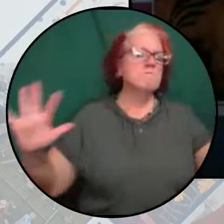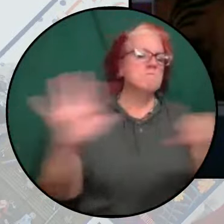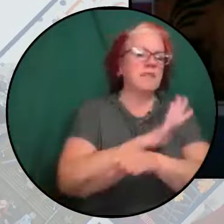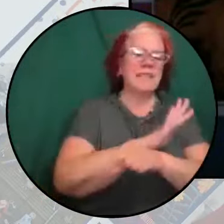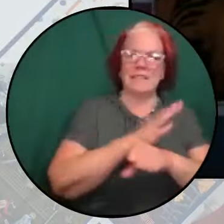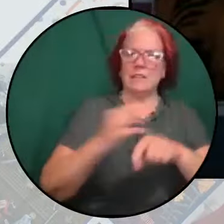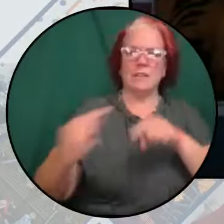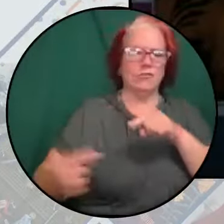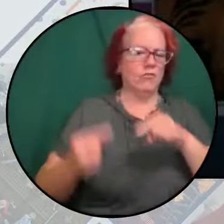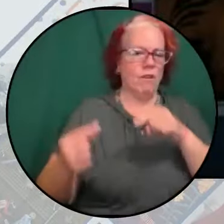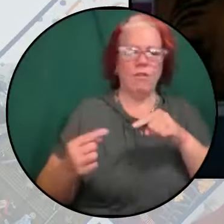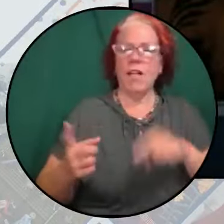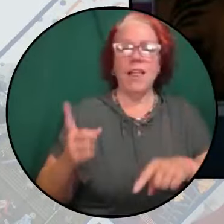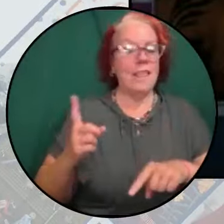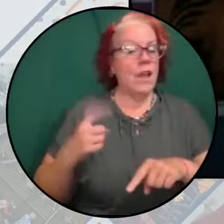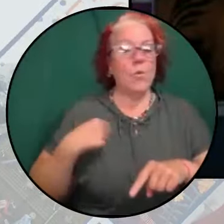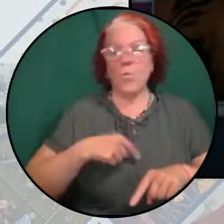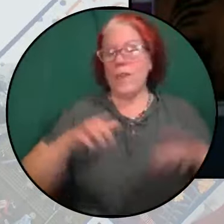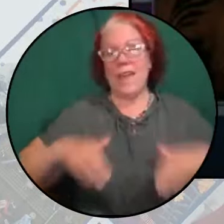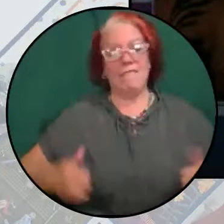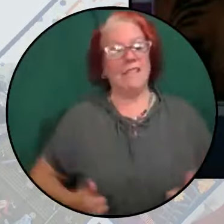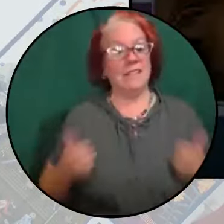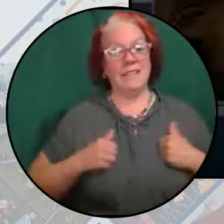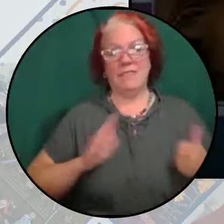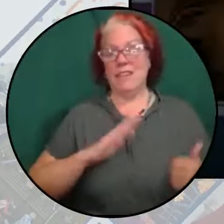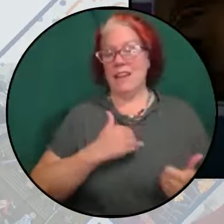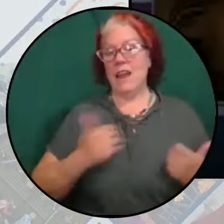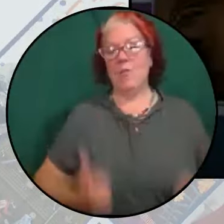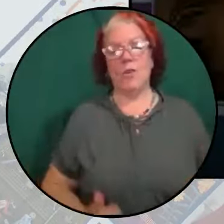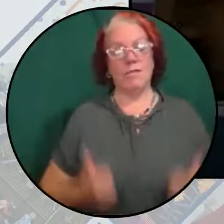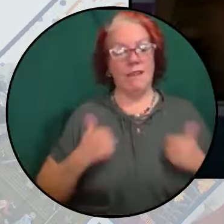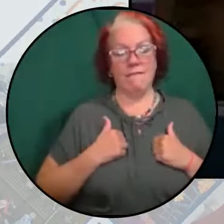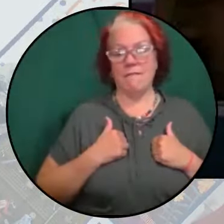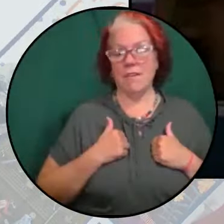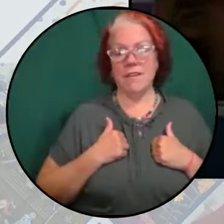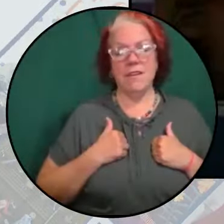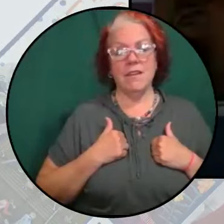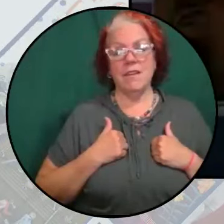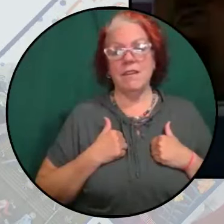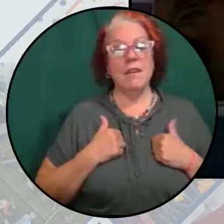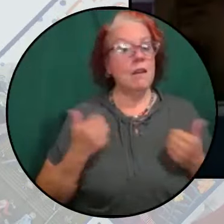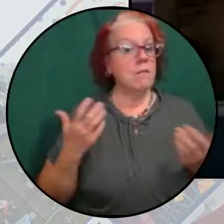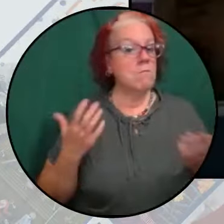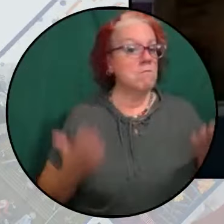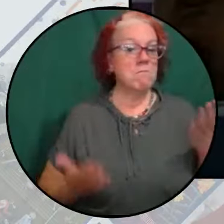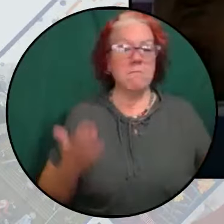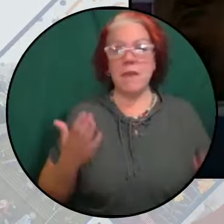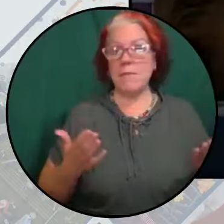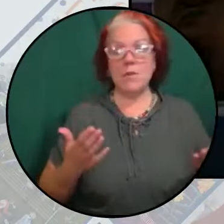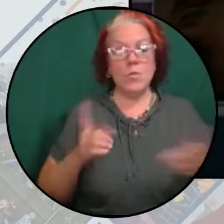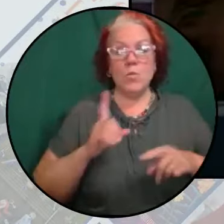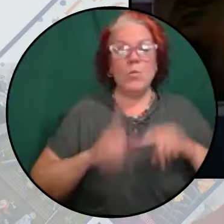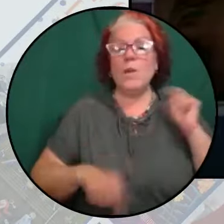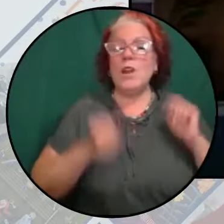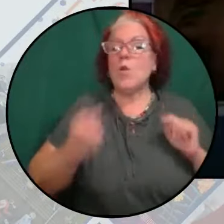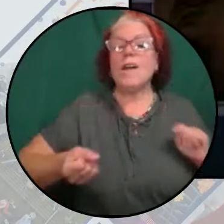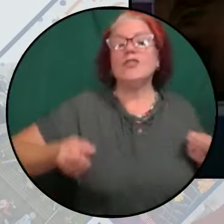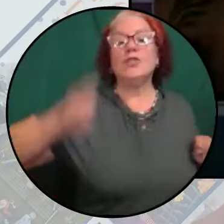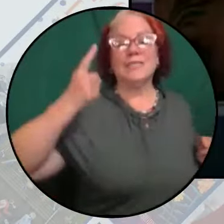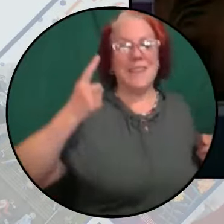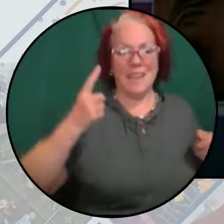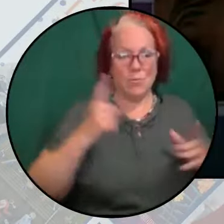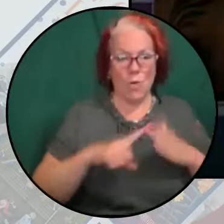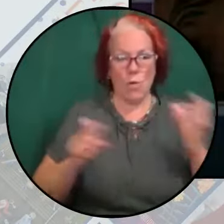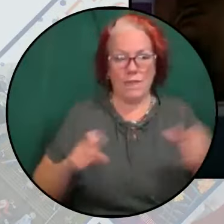on a scale we have not lived in our lifetimes, on a scale we may not even comprehend. This is no